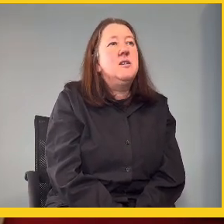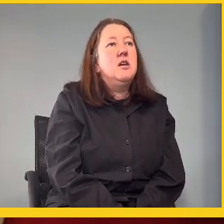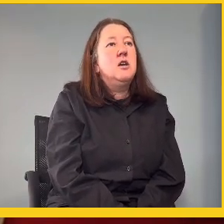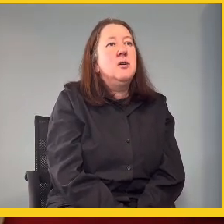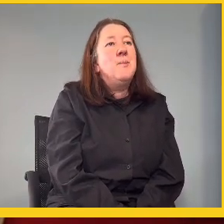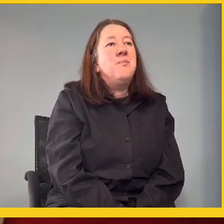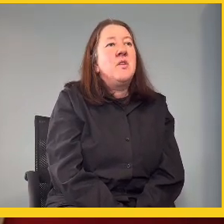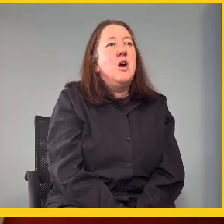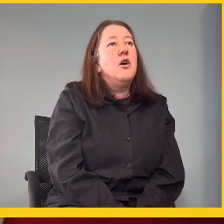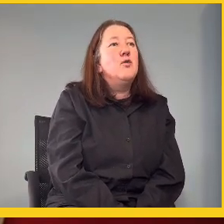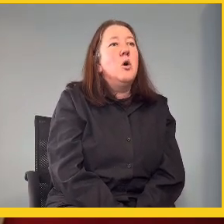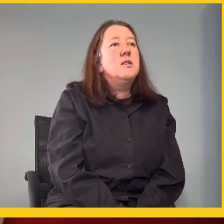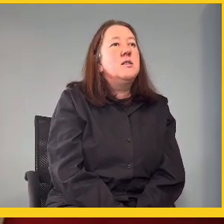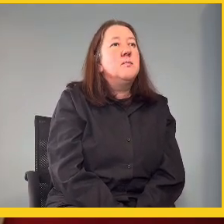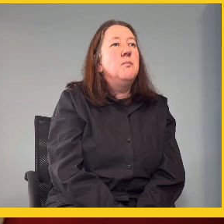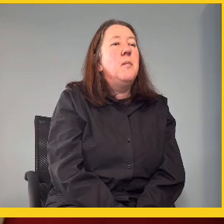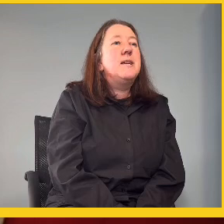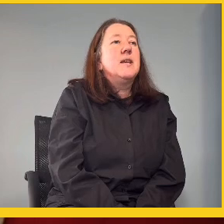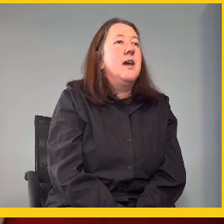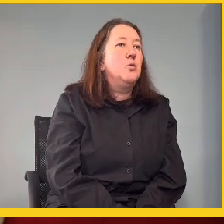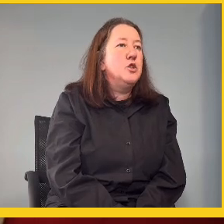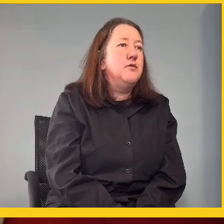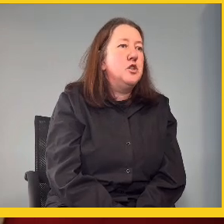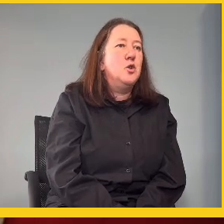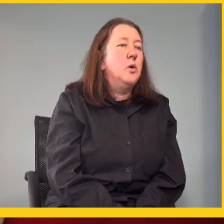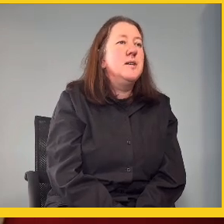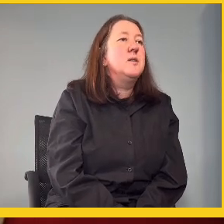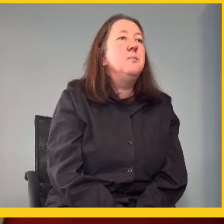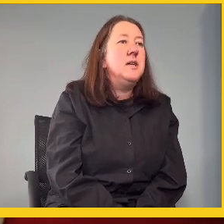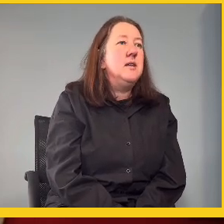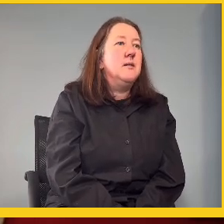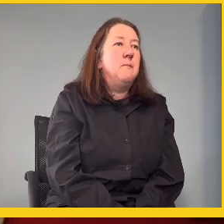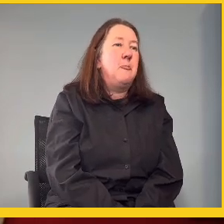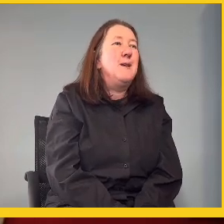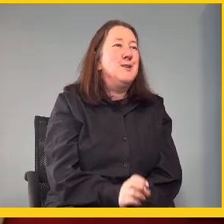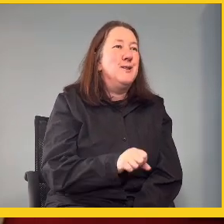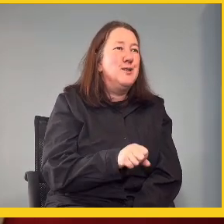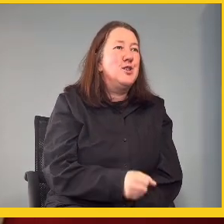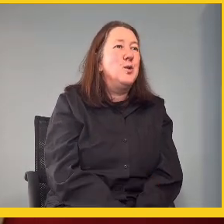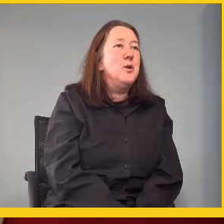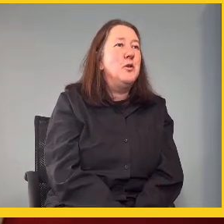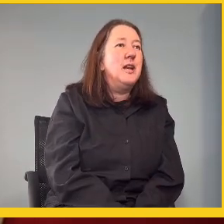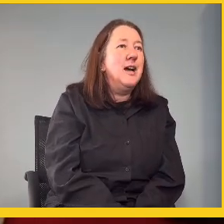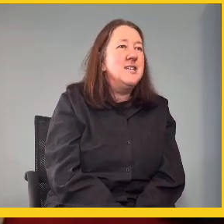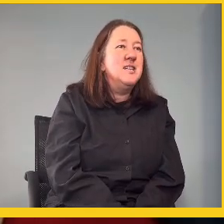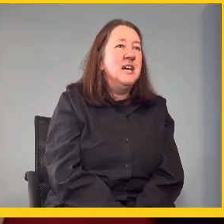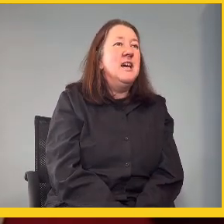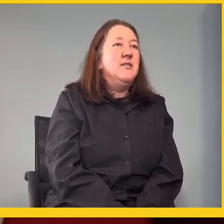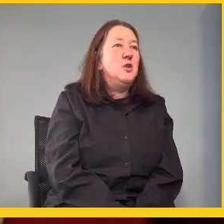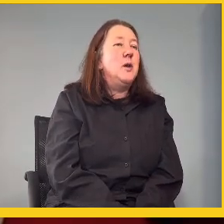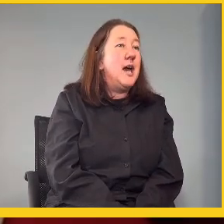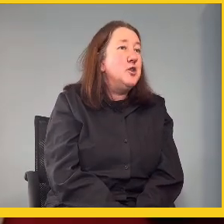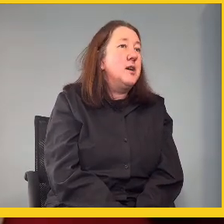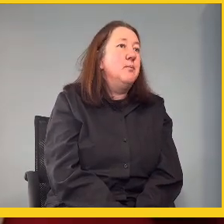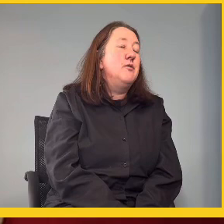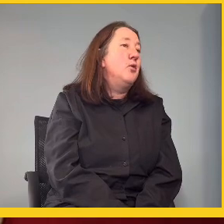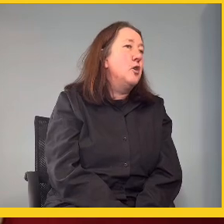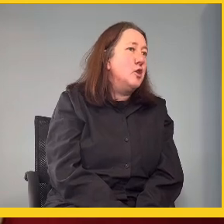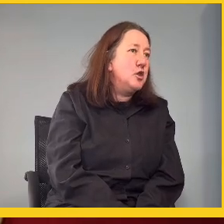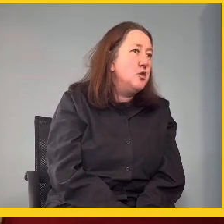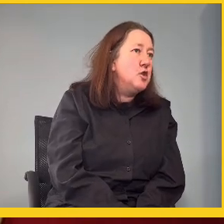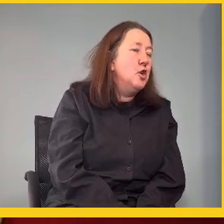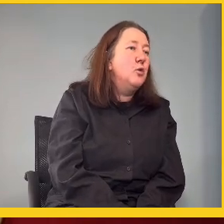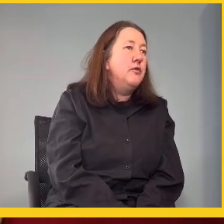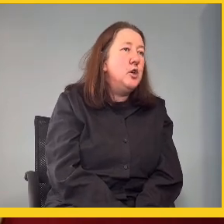understanding of what makes a language official. What does it mean? So we realized that we had to come